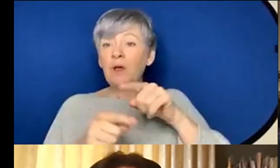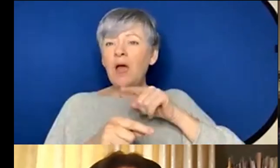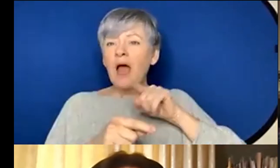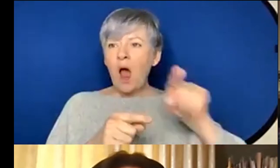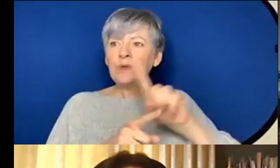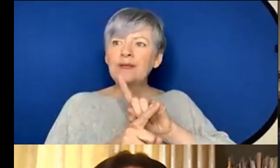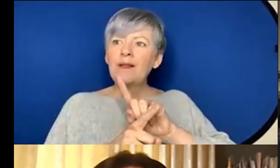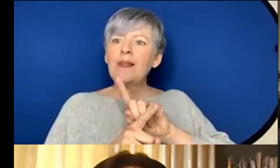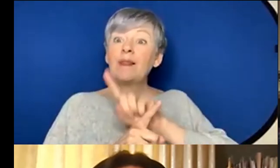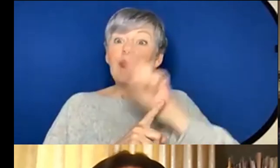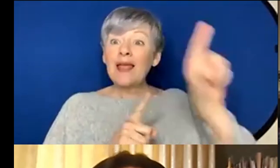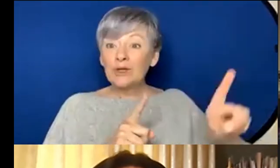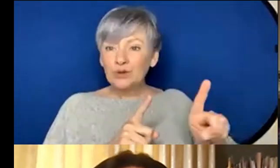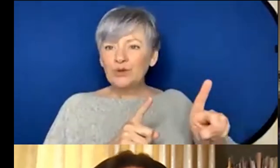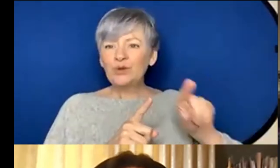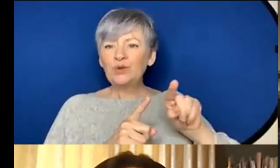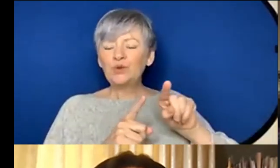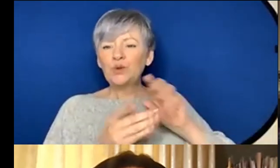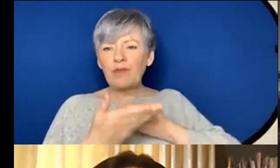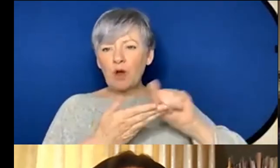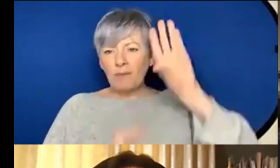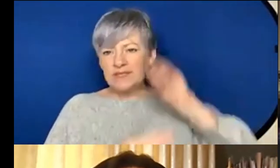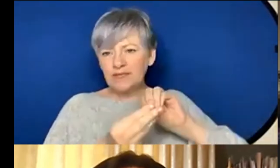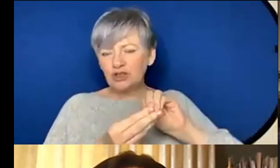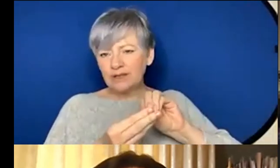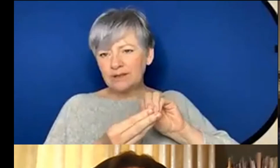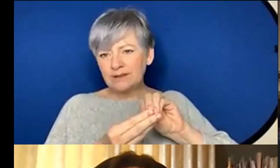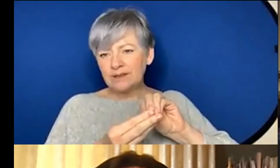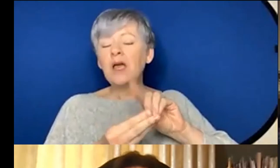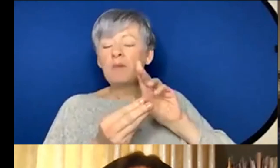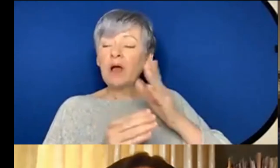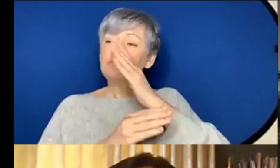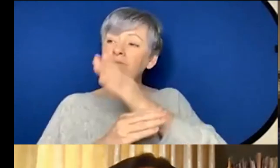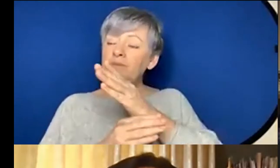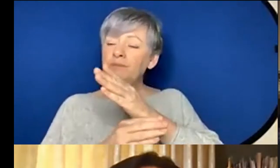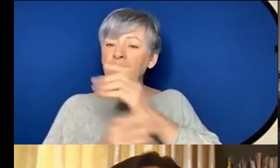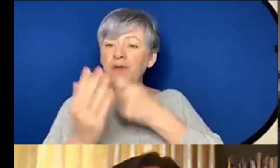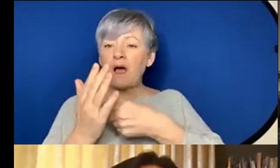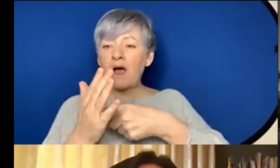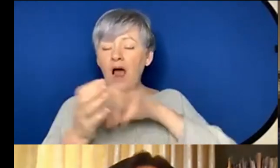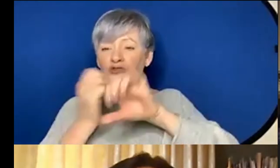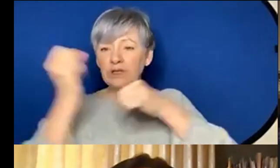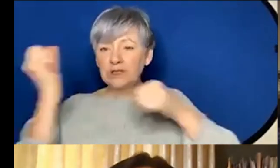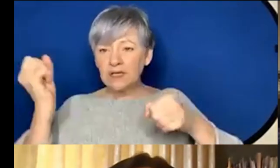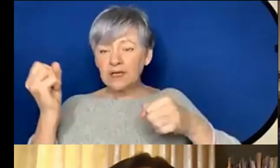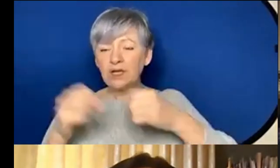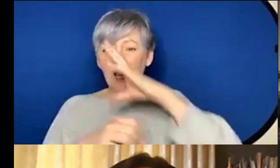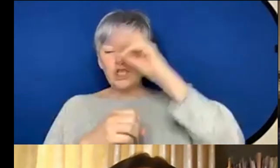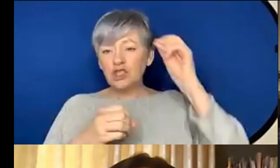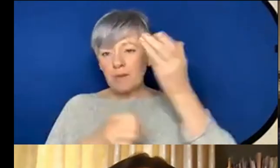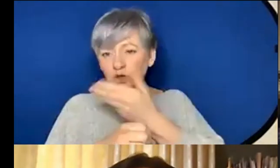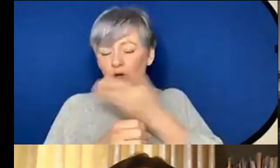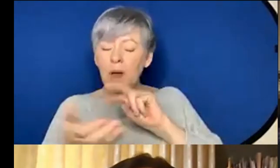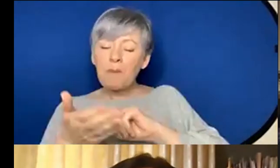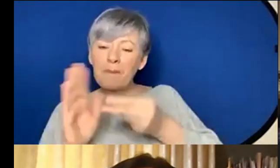the composition party um but I attended the RCS composition summer school um with plans to study as a singer